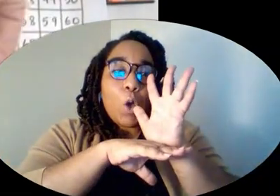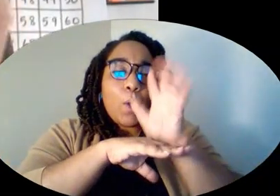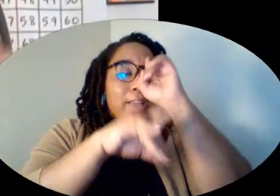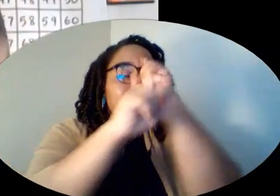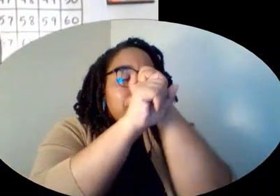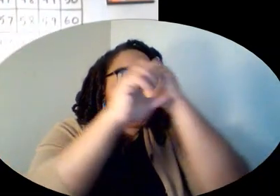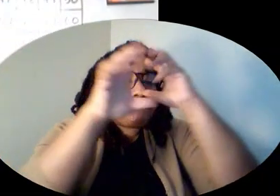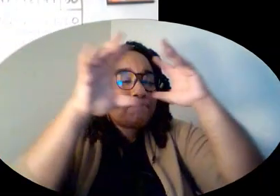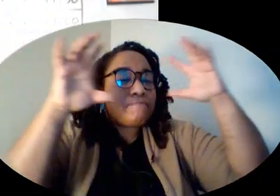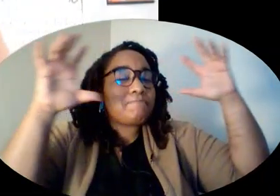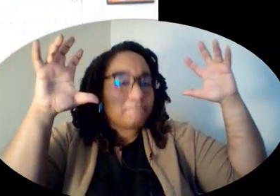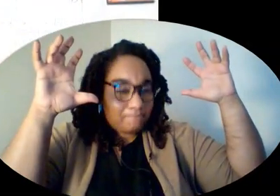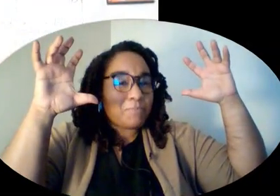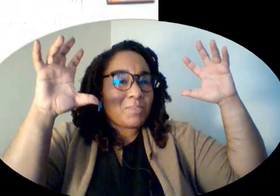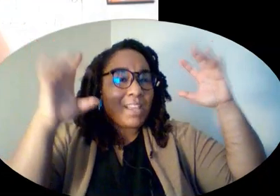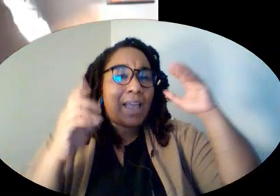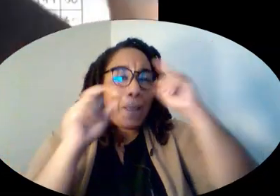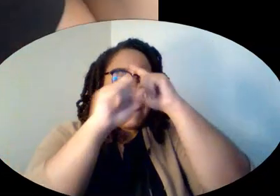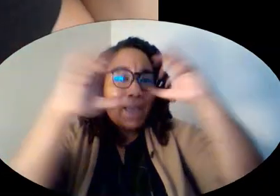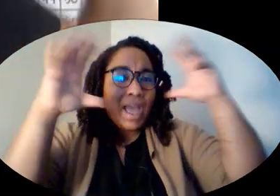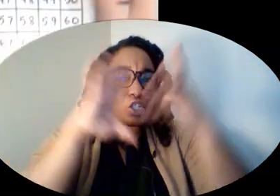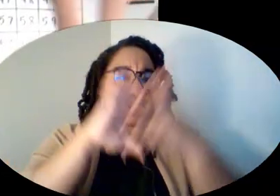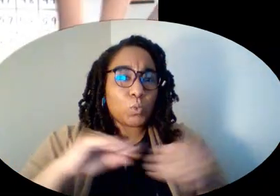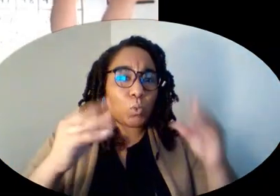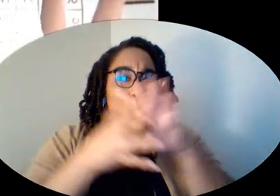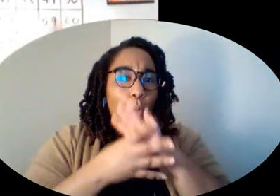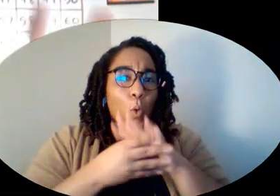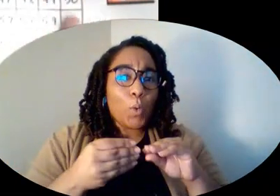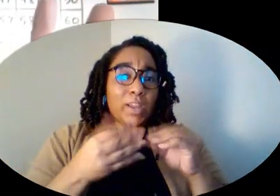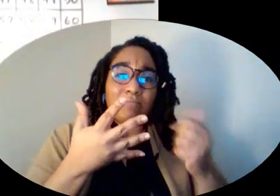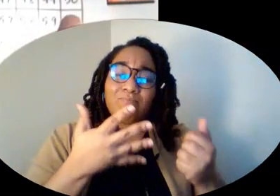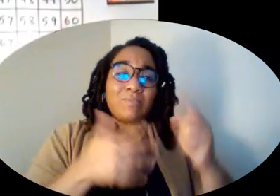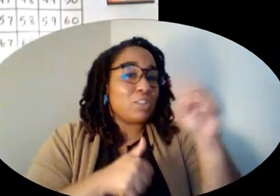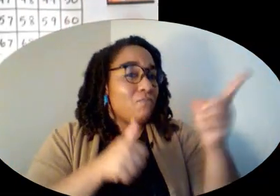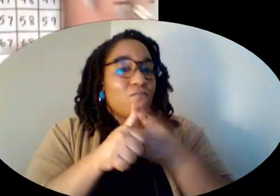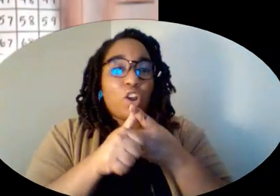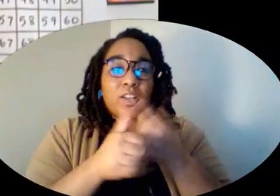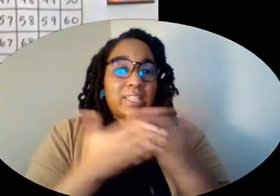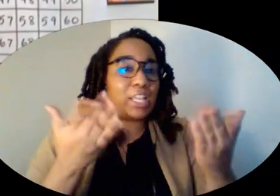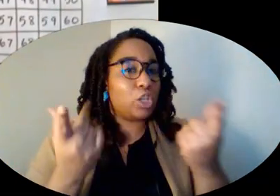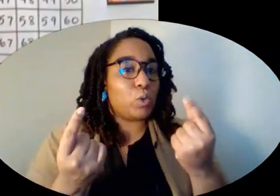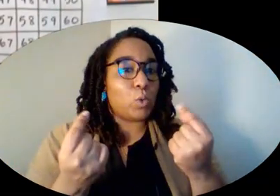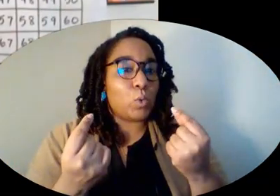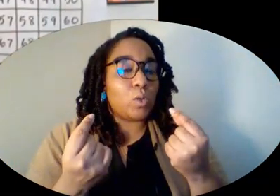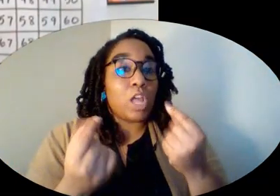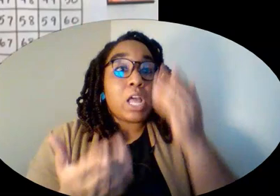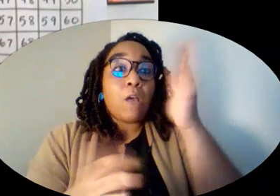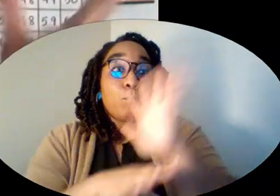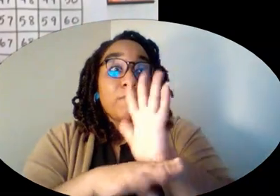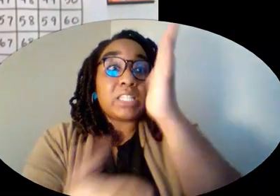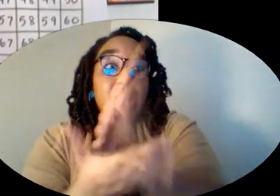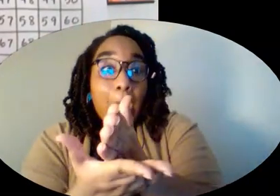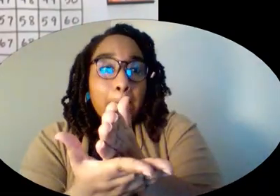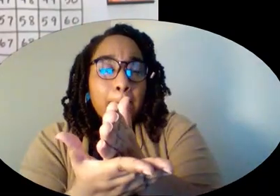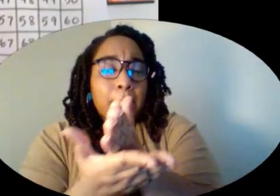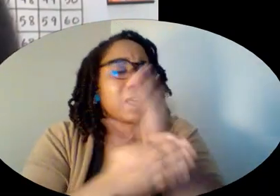your mind. It's so important to imagine the story. That's the number one thing we have to do with story problems. We must stop to imagine so we understand